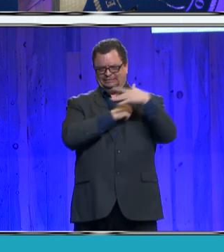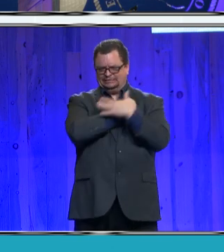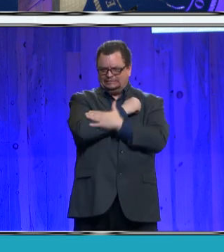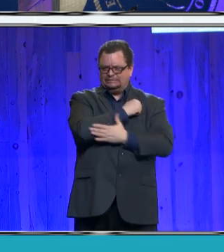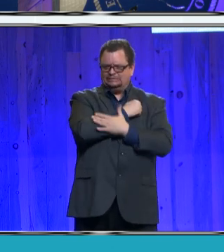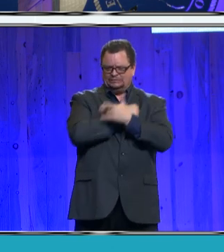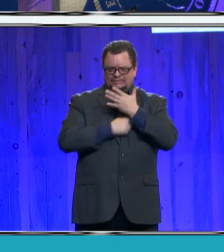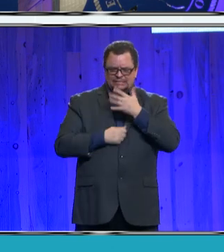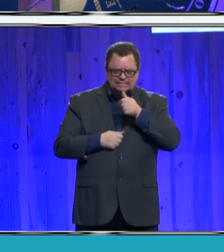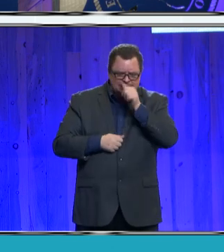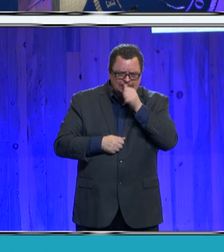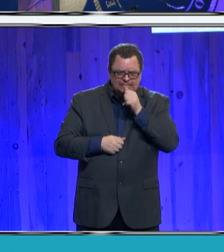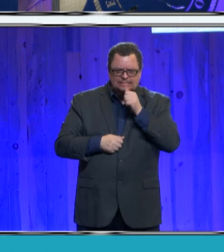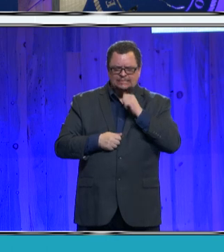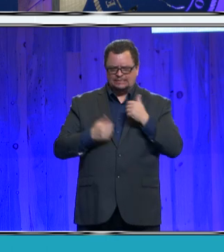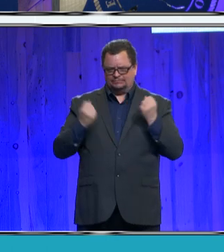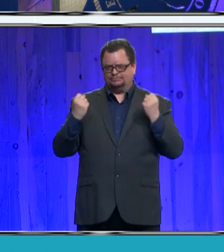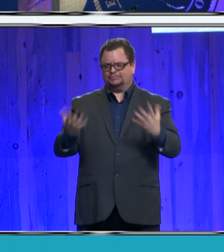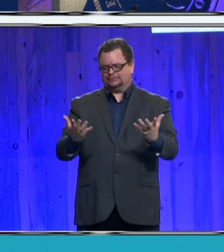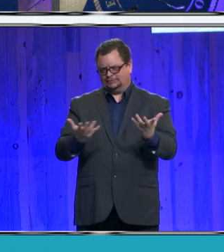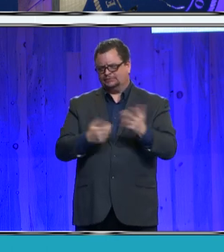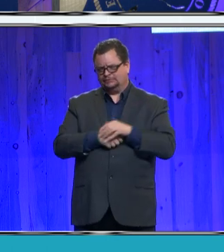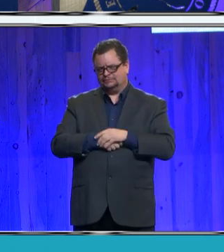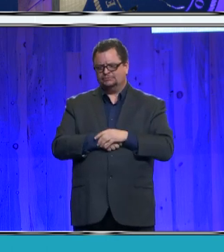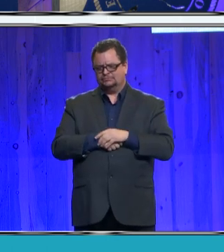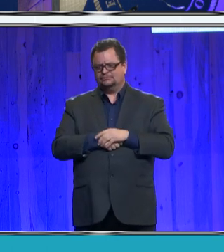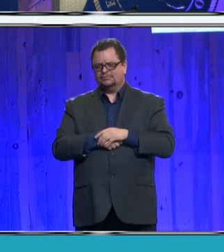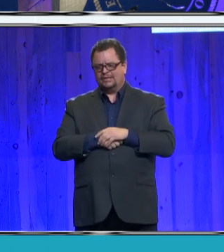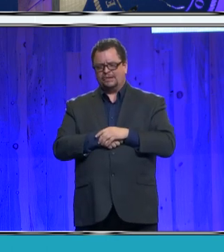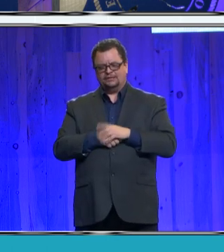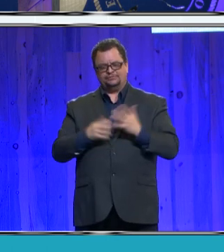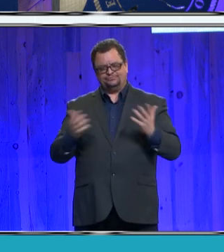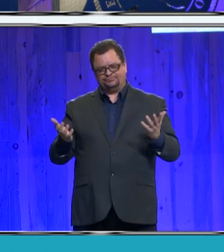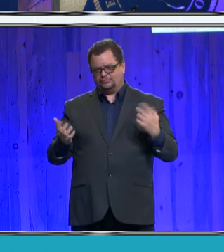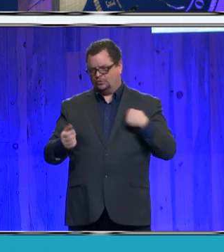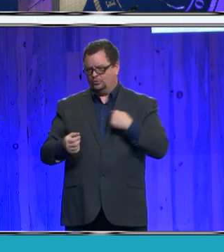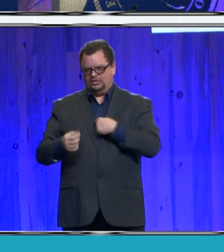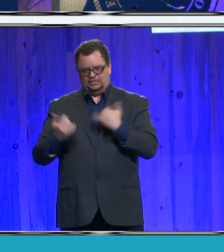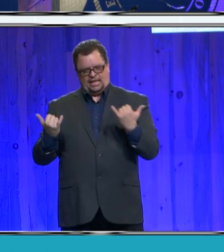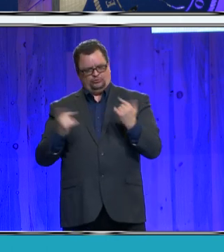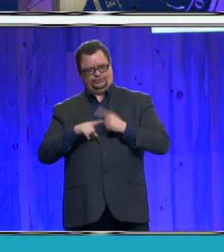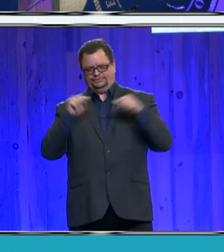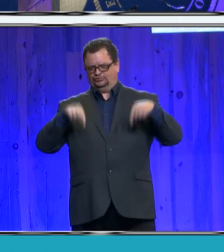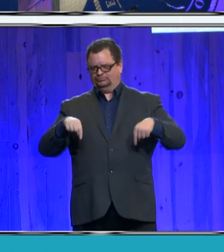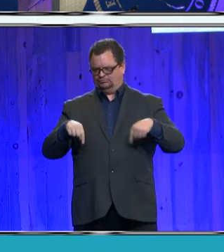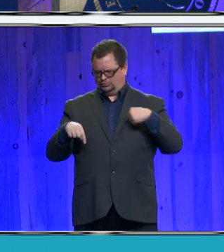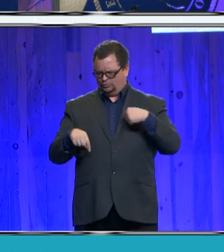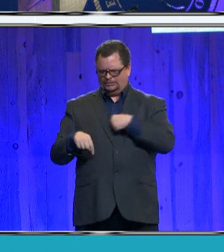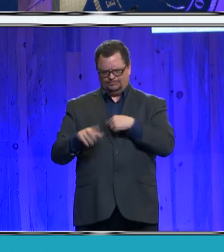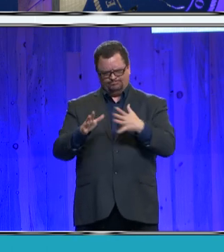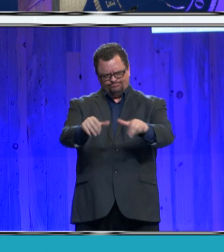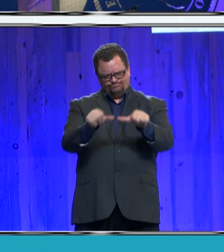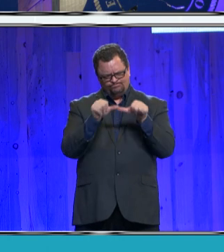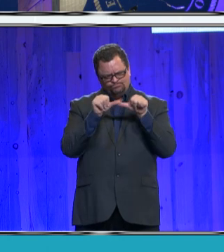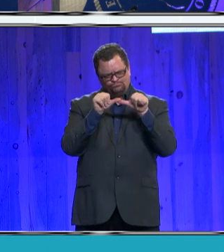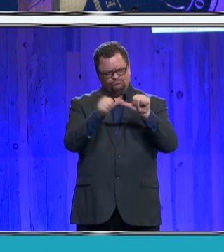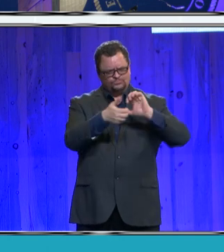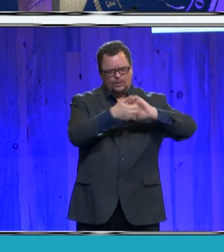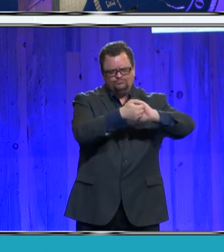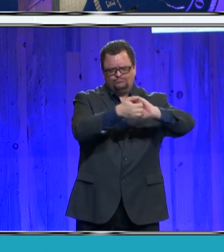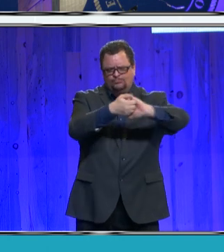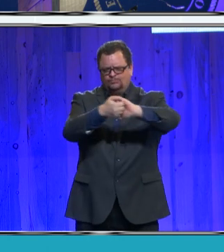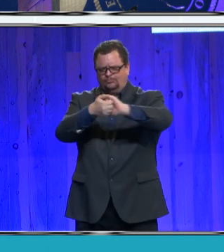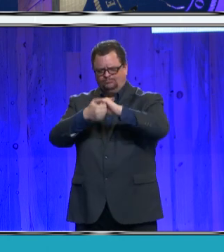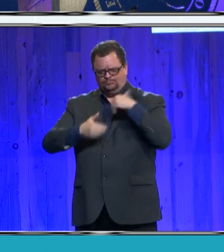We have chosen a different path, and we must work to continue that path of cooperation. We choose